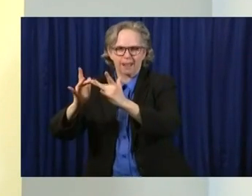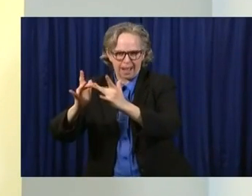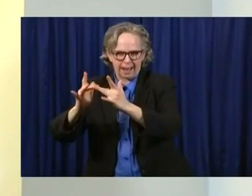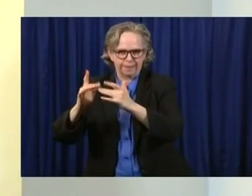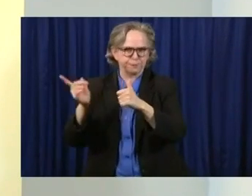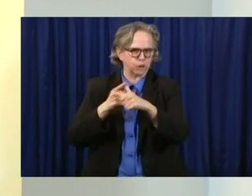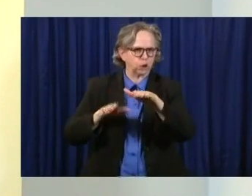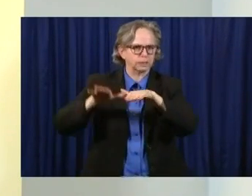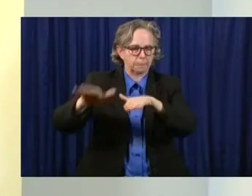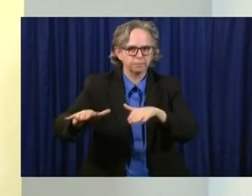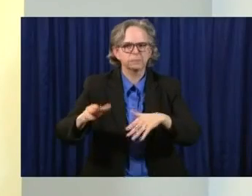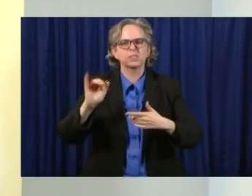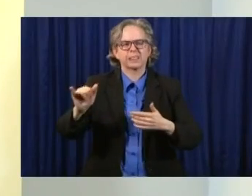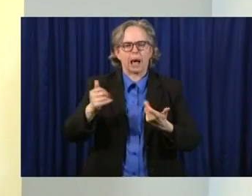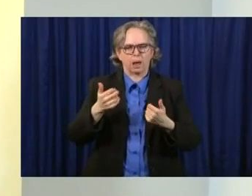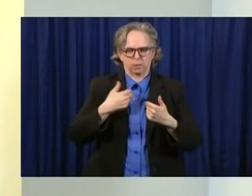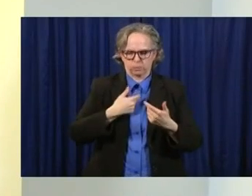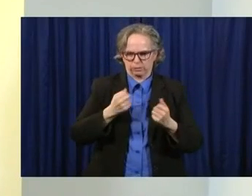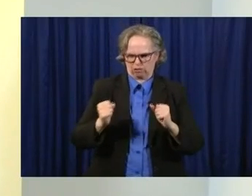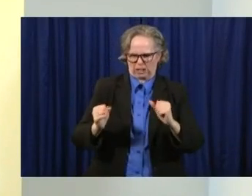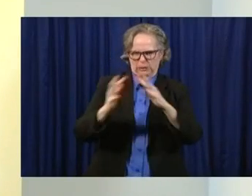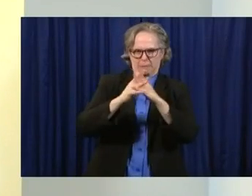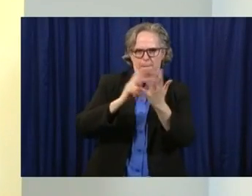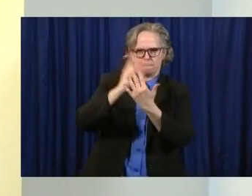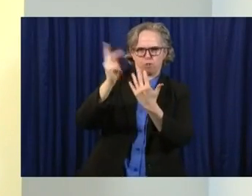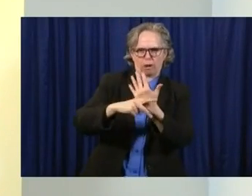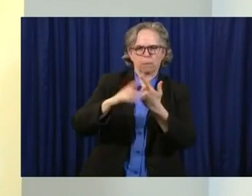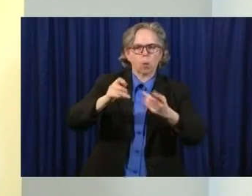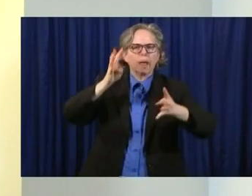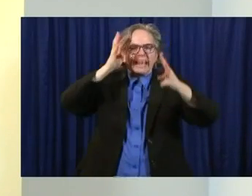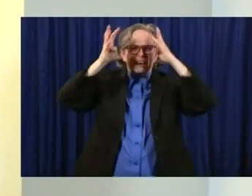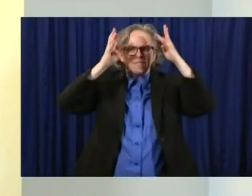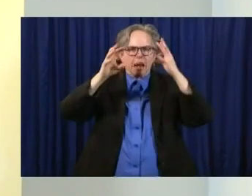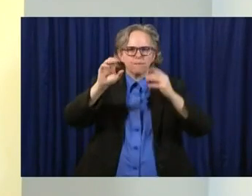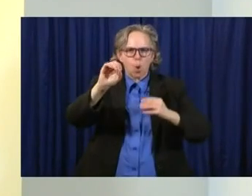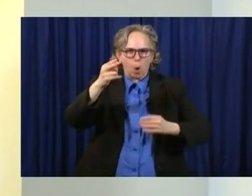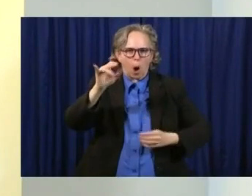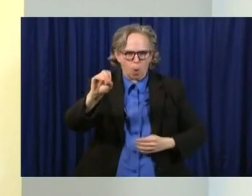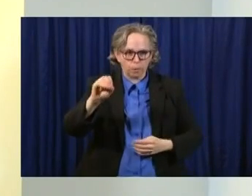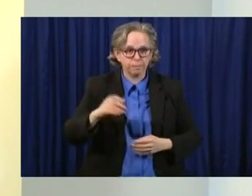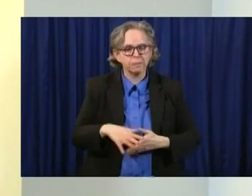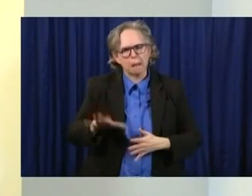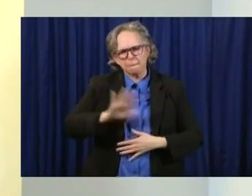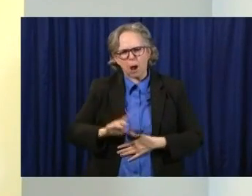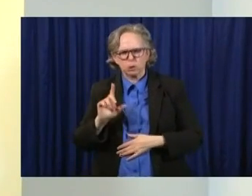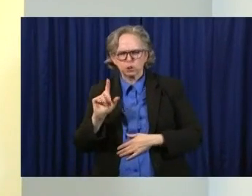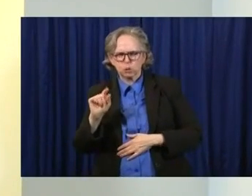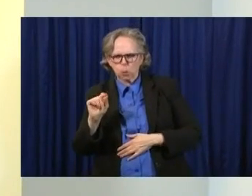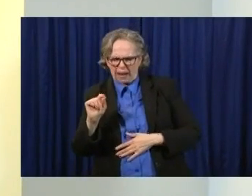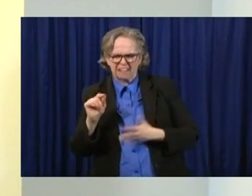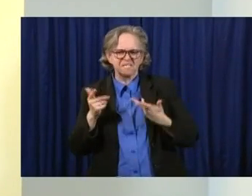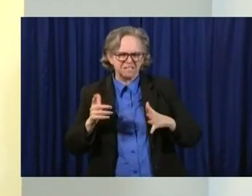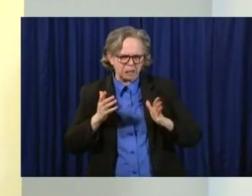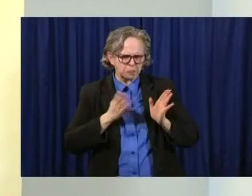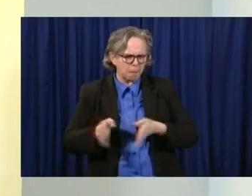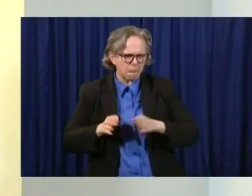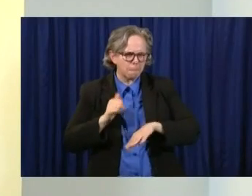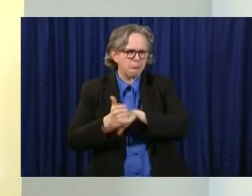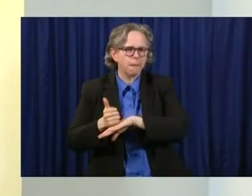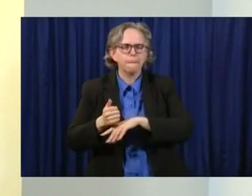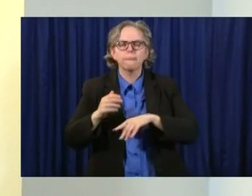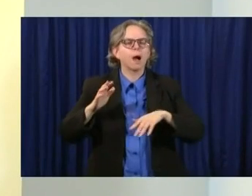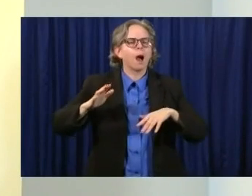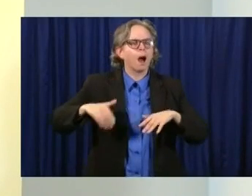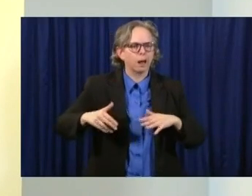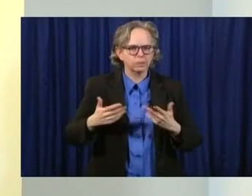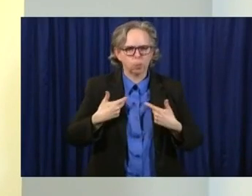do that. We got through about 20 of them so far, but we're going to get all of